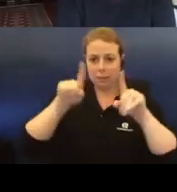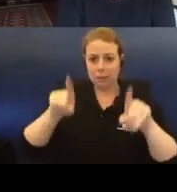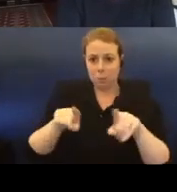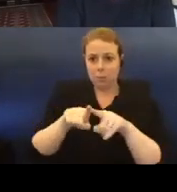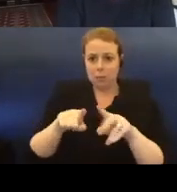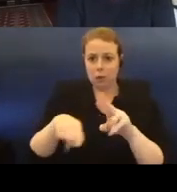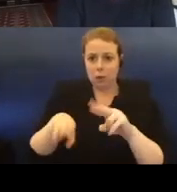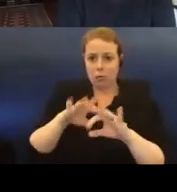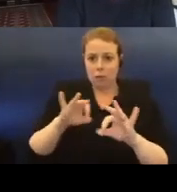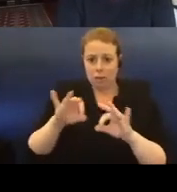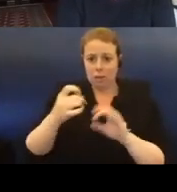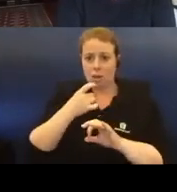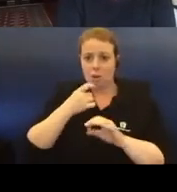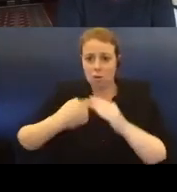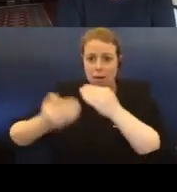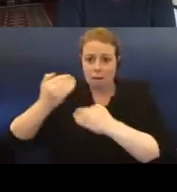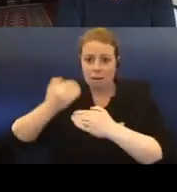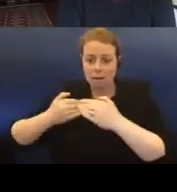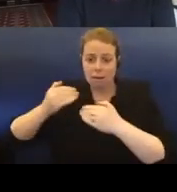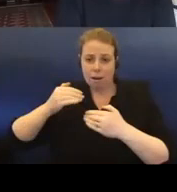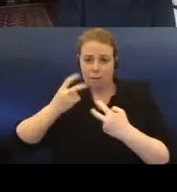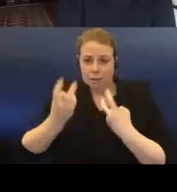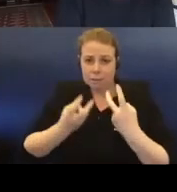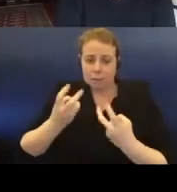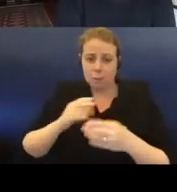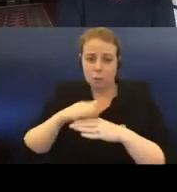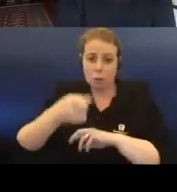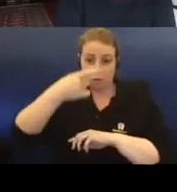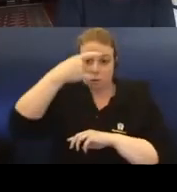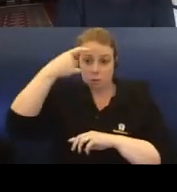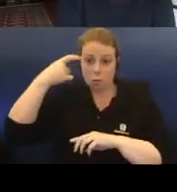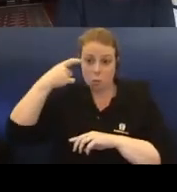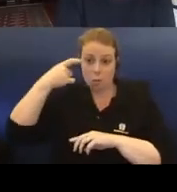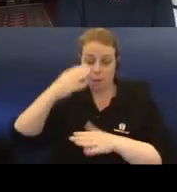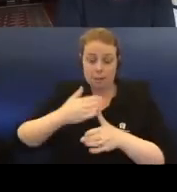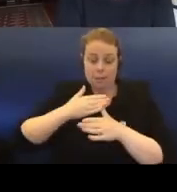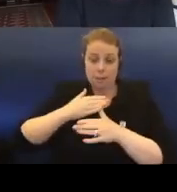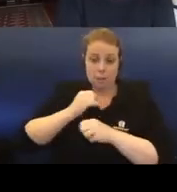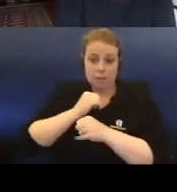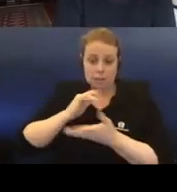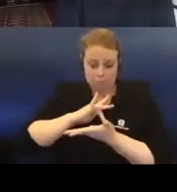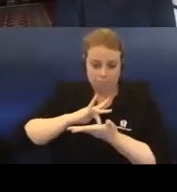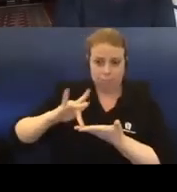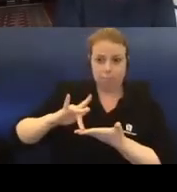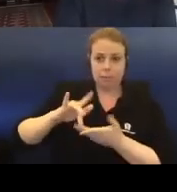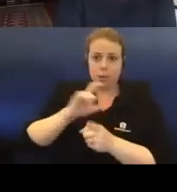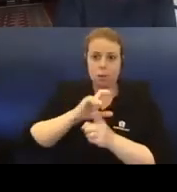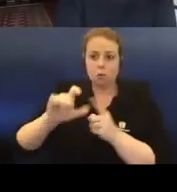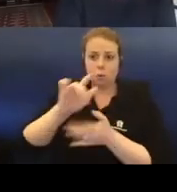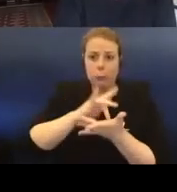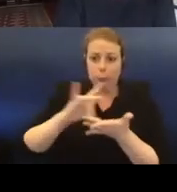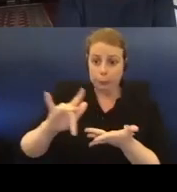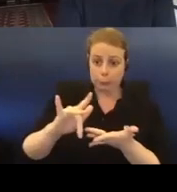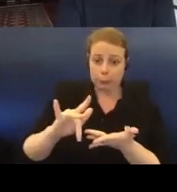explores the ways in which acts as nuclear trauma, Indigenous genocide and cultural erasure. Have been